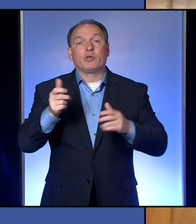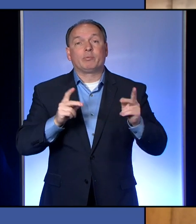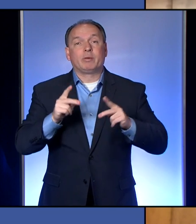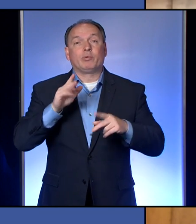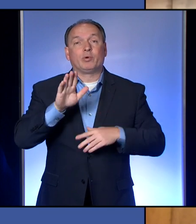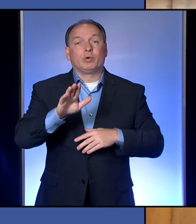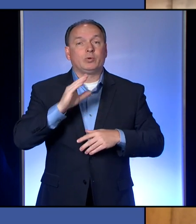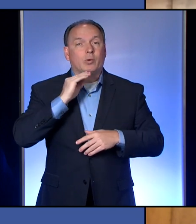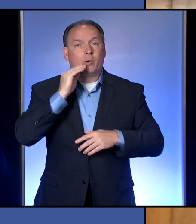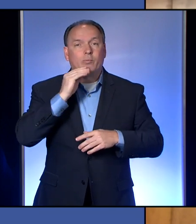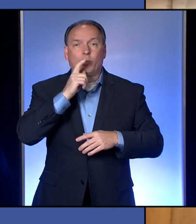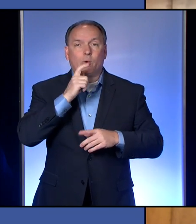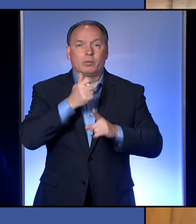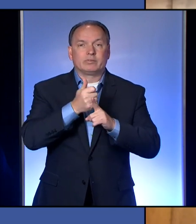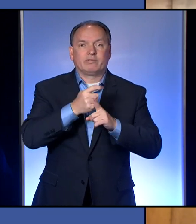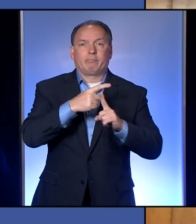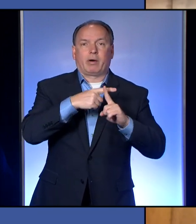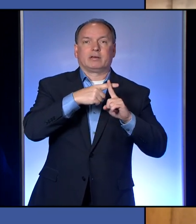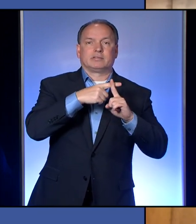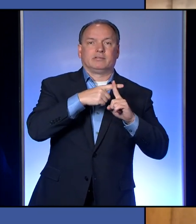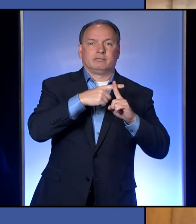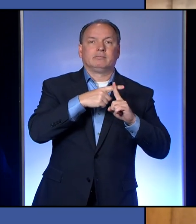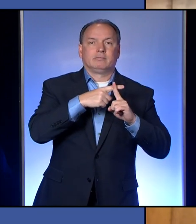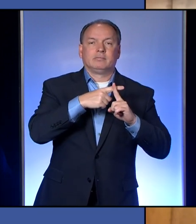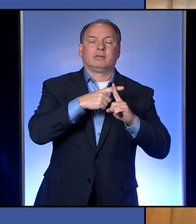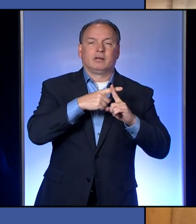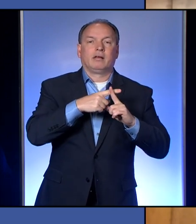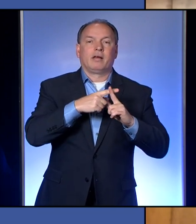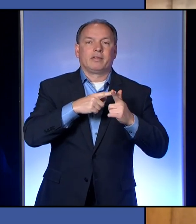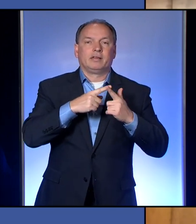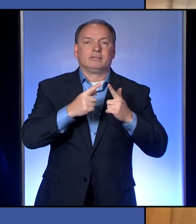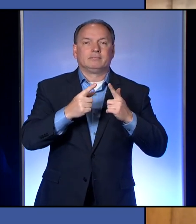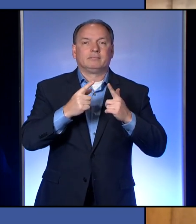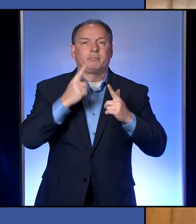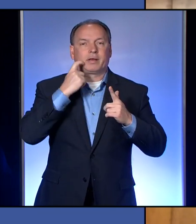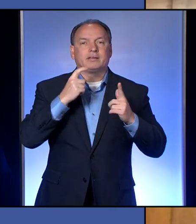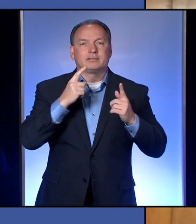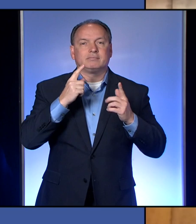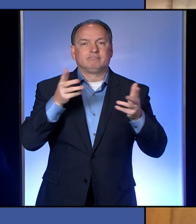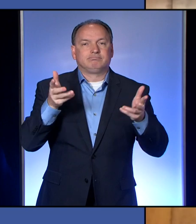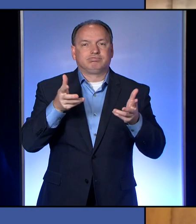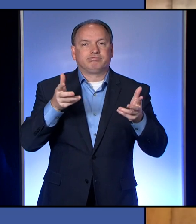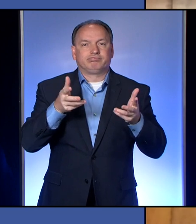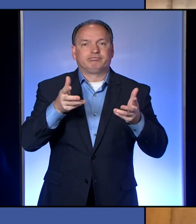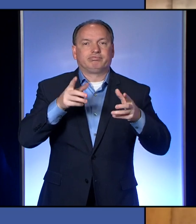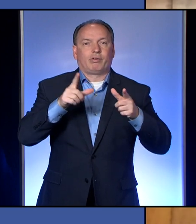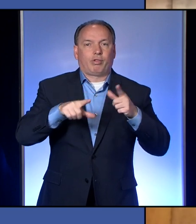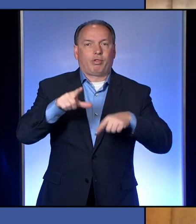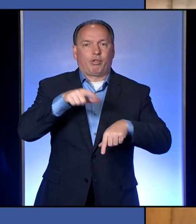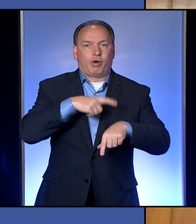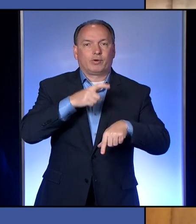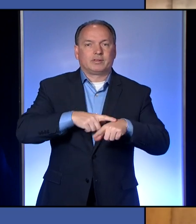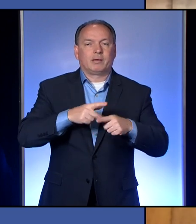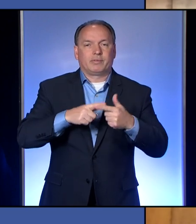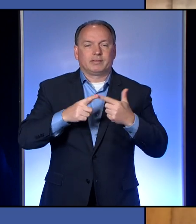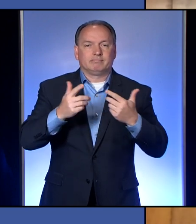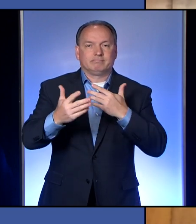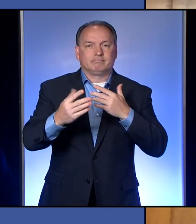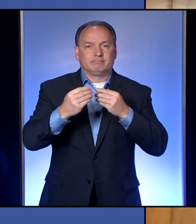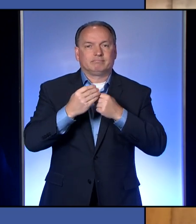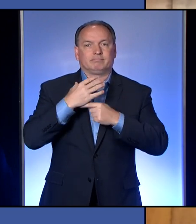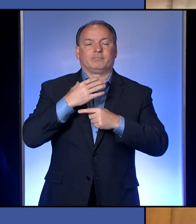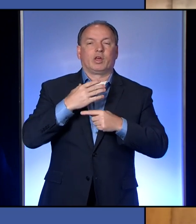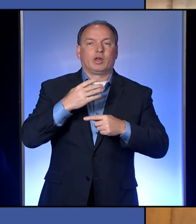COVID. And so you're more likely to get it just from being near that person. And so when we have seen